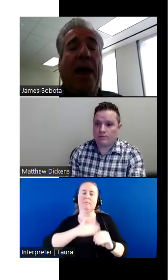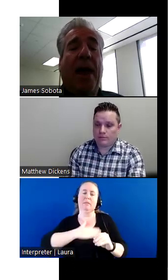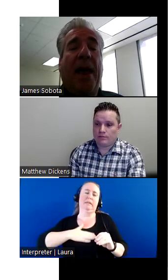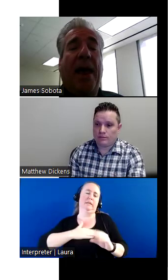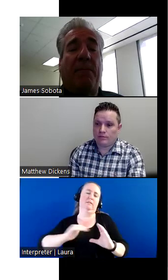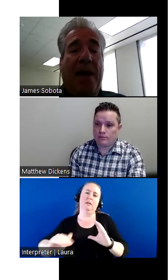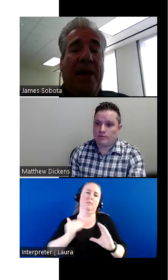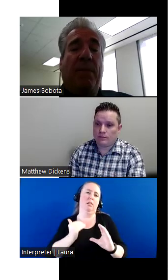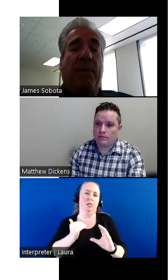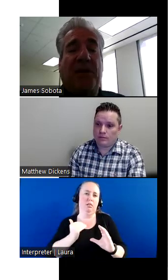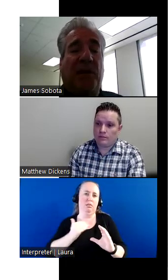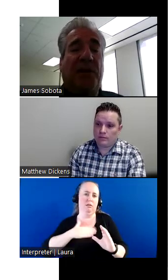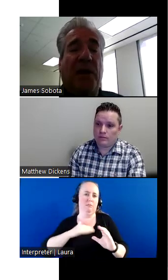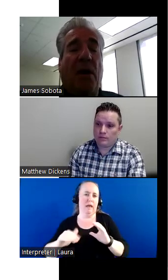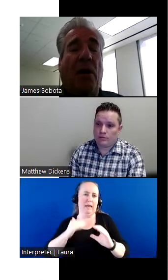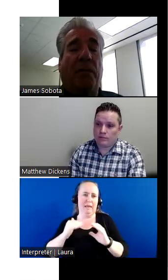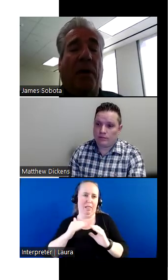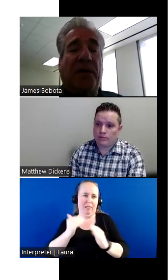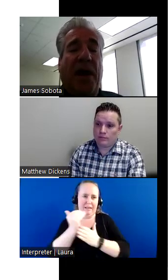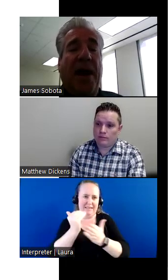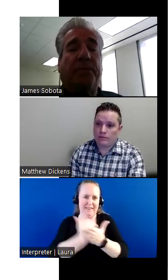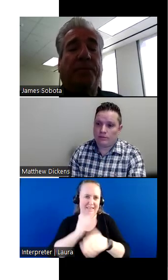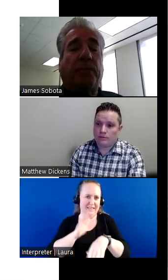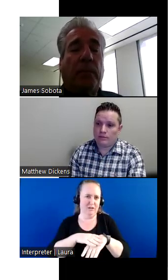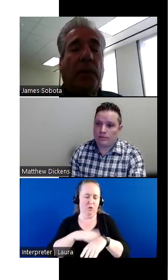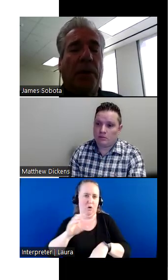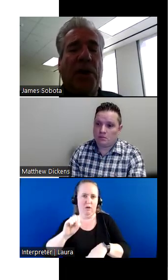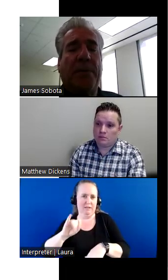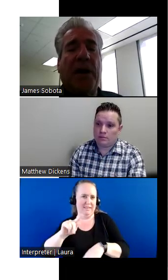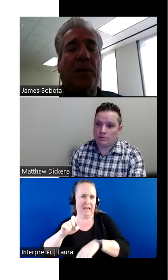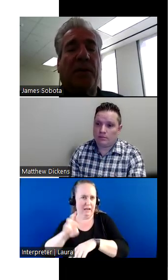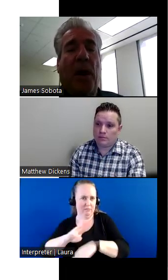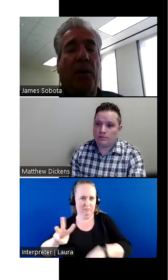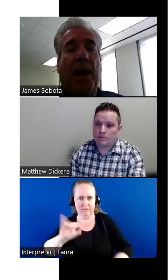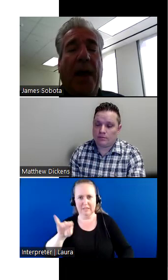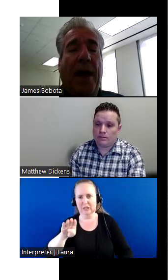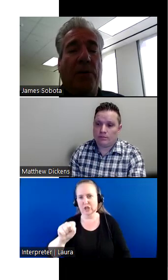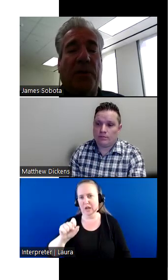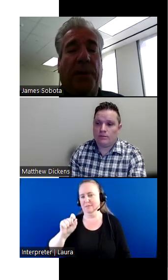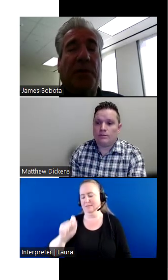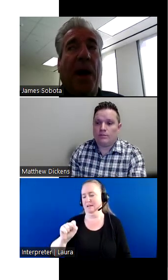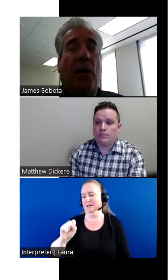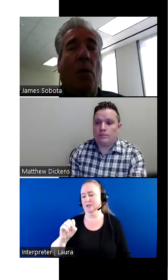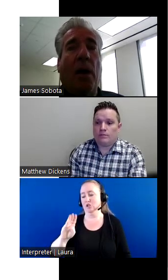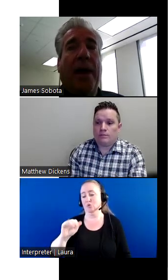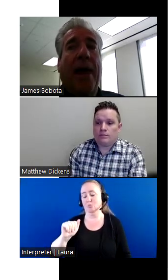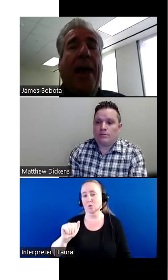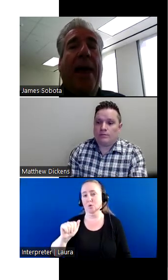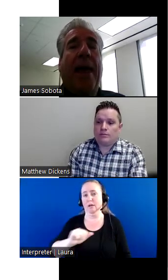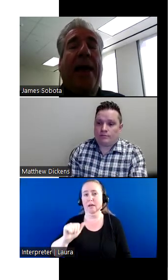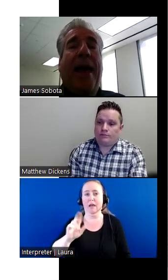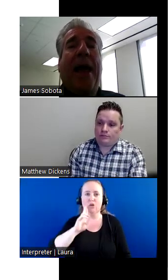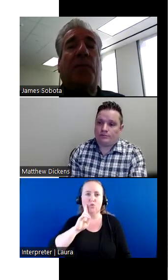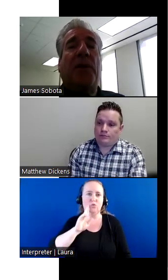me at my email that's listed on, on the site, james.civota at eustonpolice.org